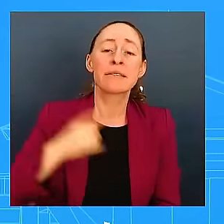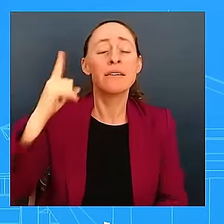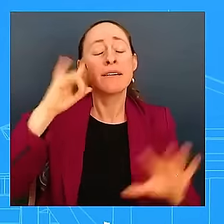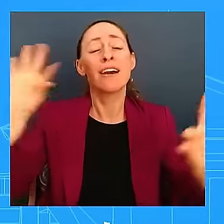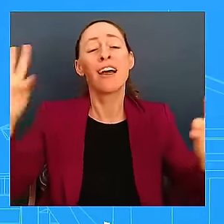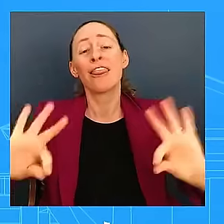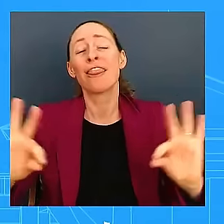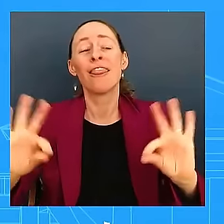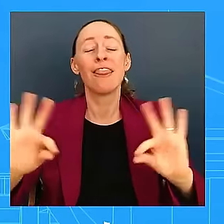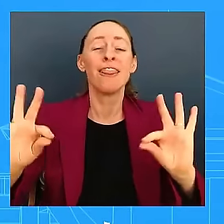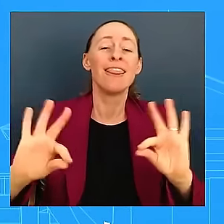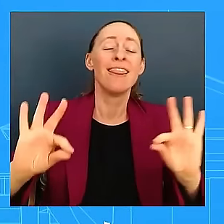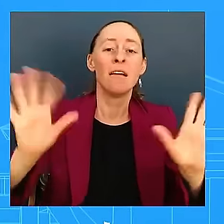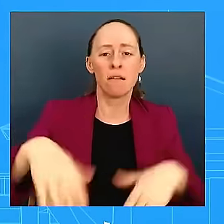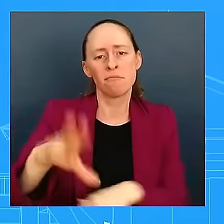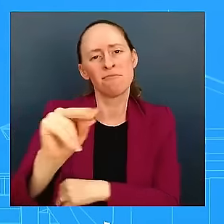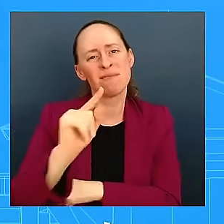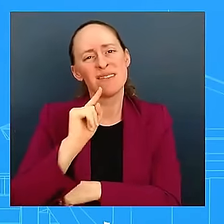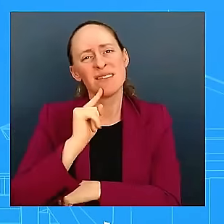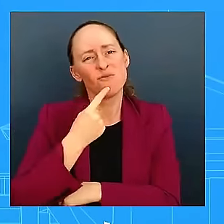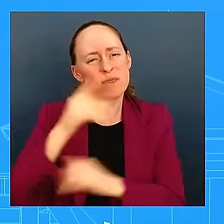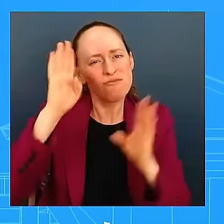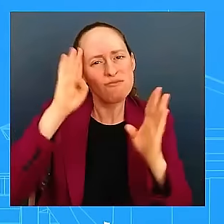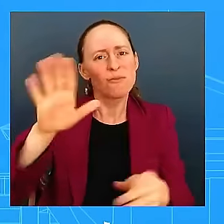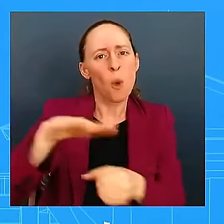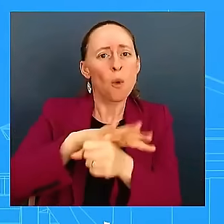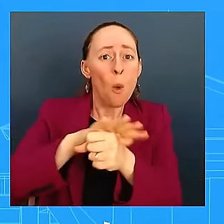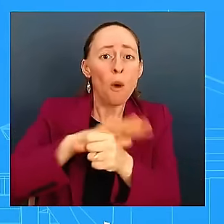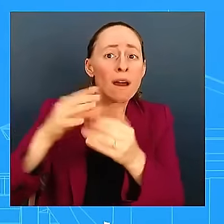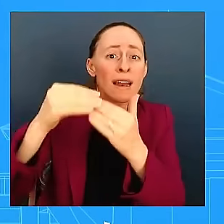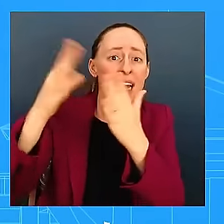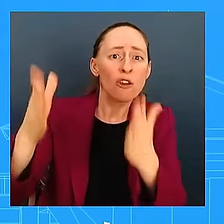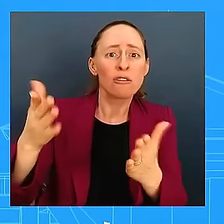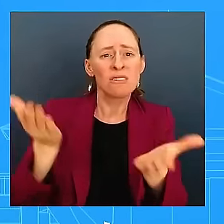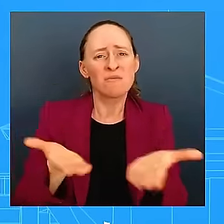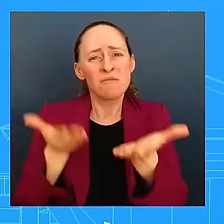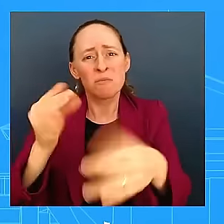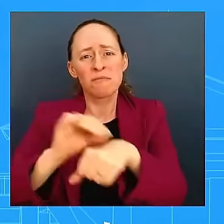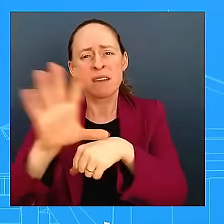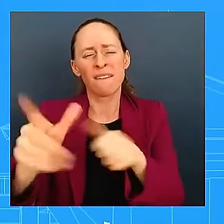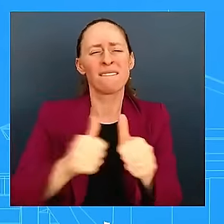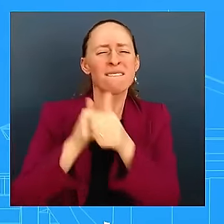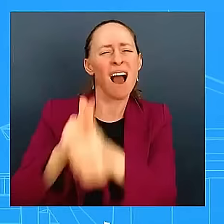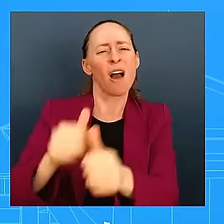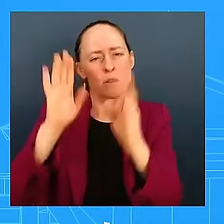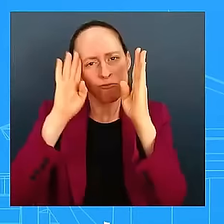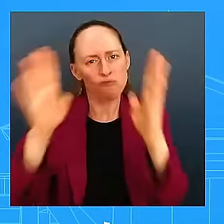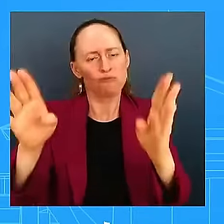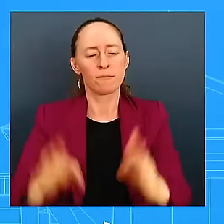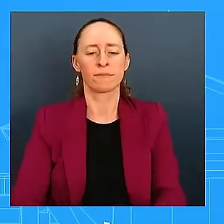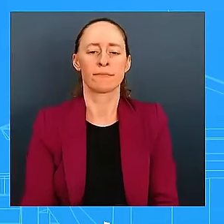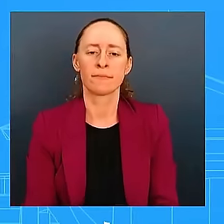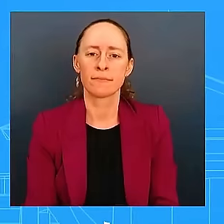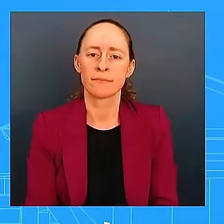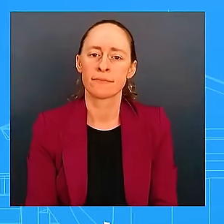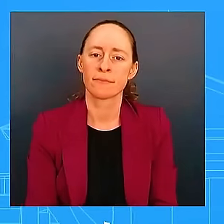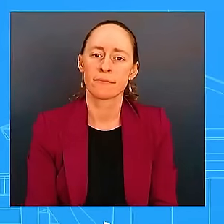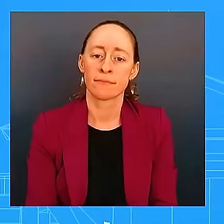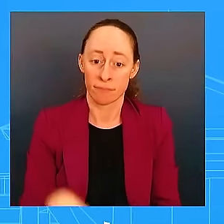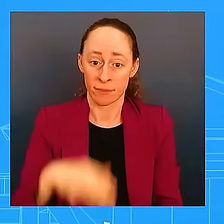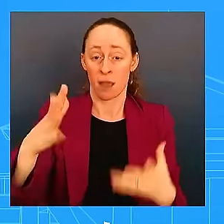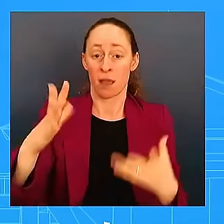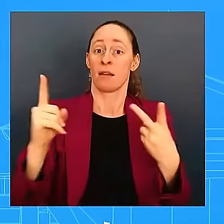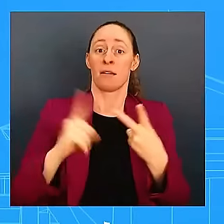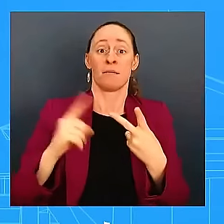your local officials. I just want to reiterate that once more. I have one more thing. It's a busy day here at the White House.